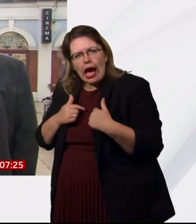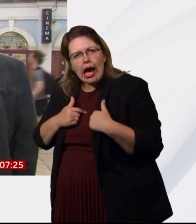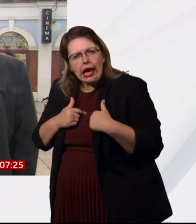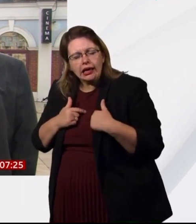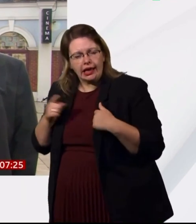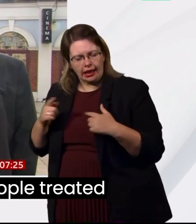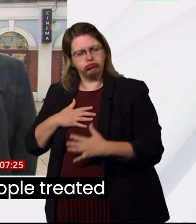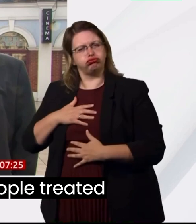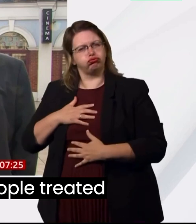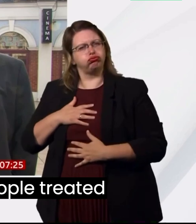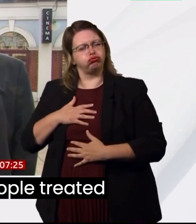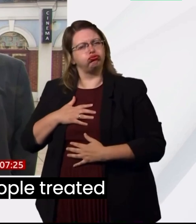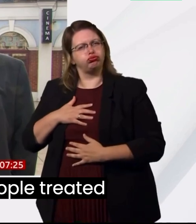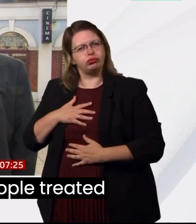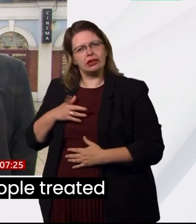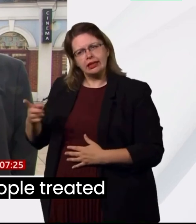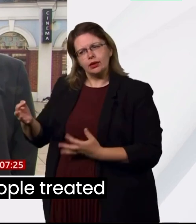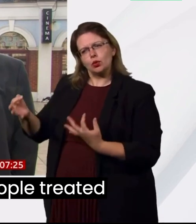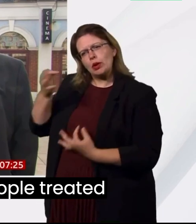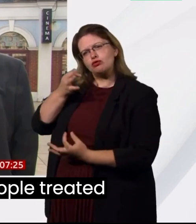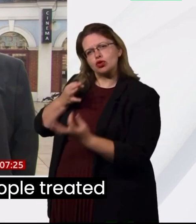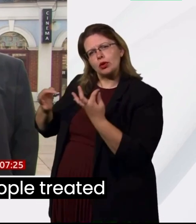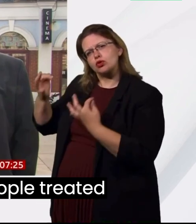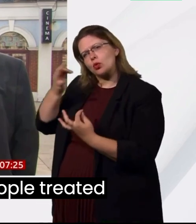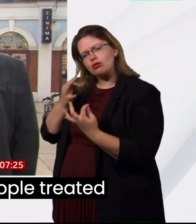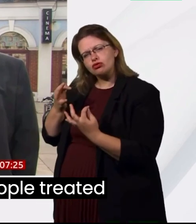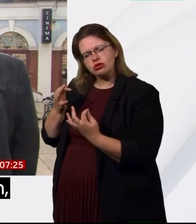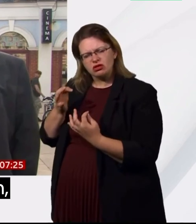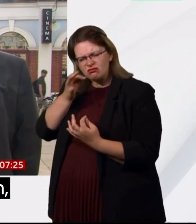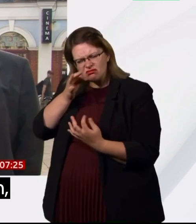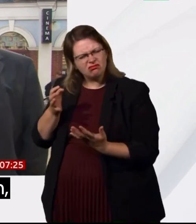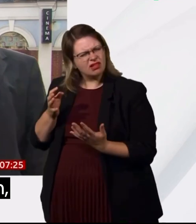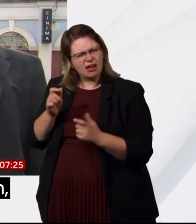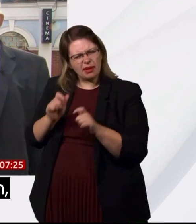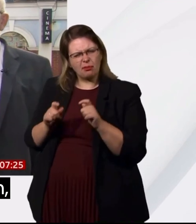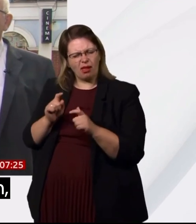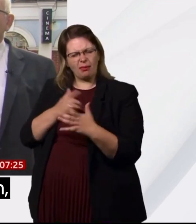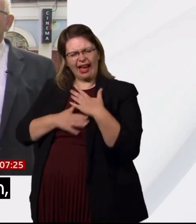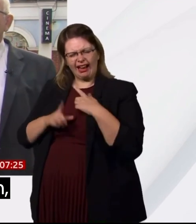asking me how it was, how people treated you.